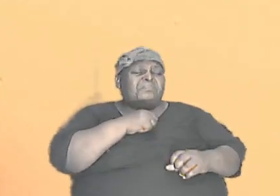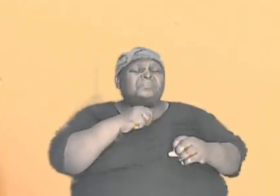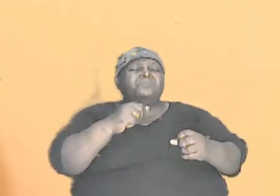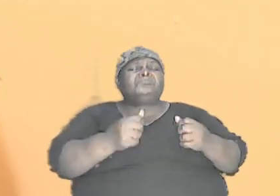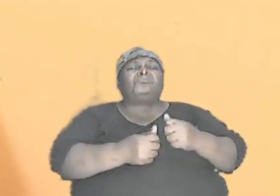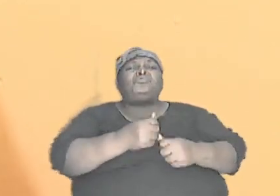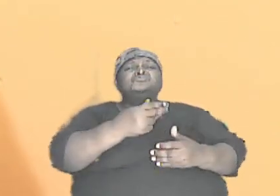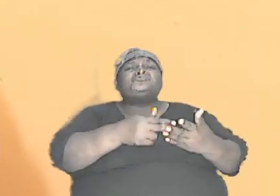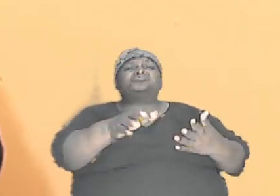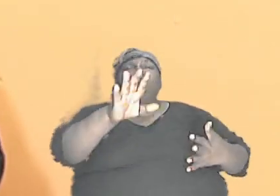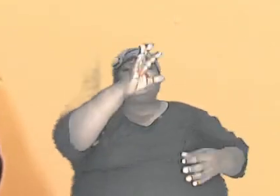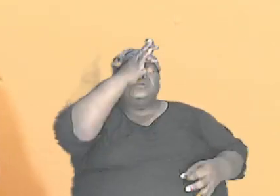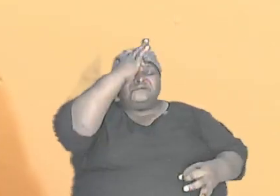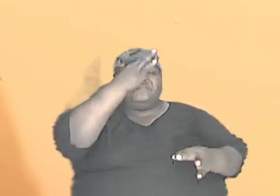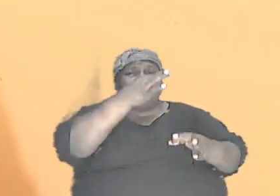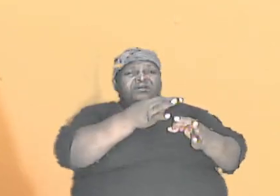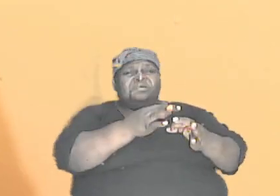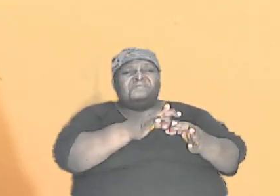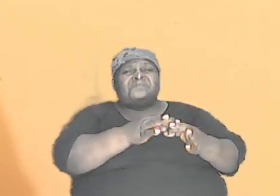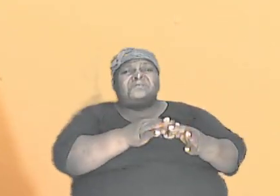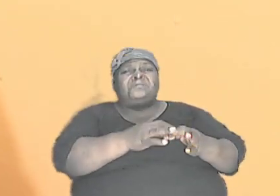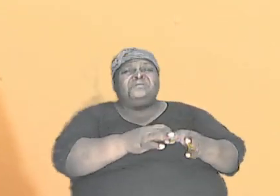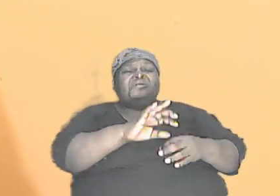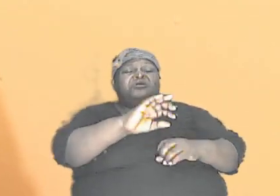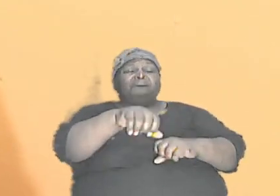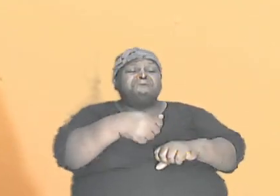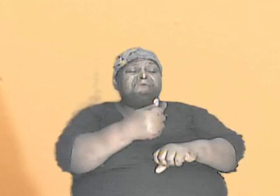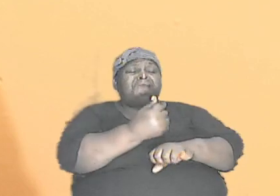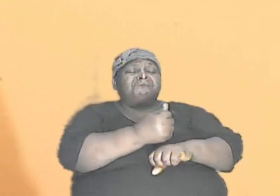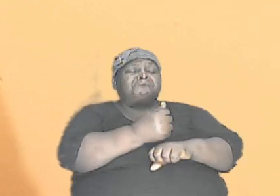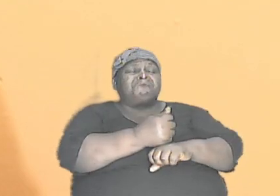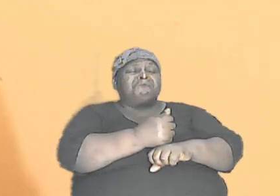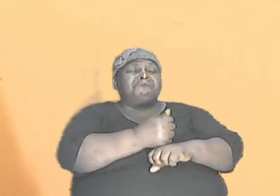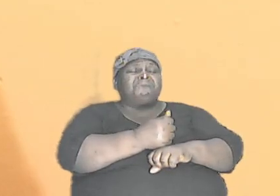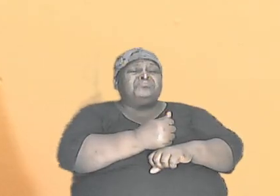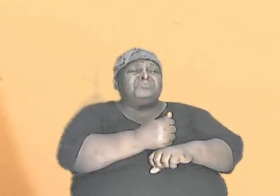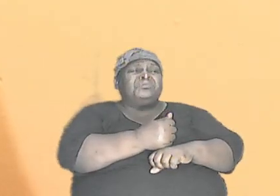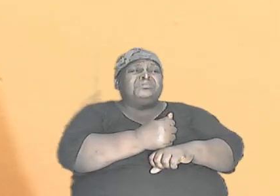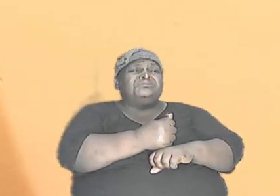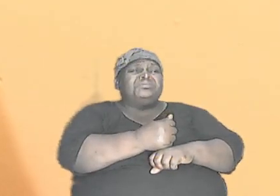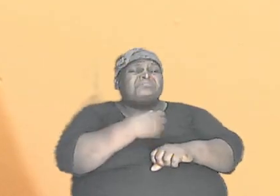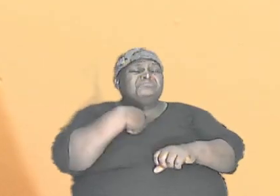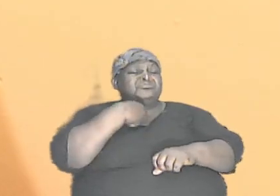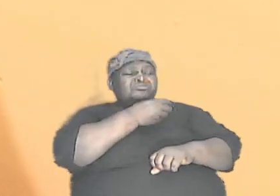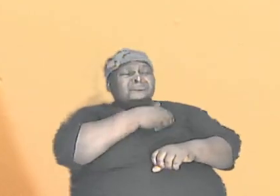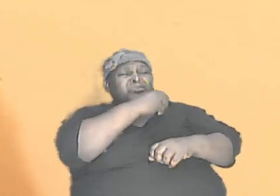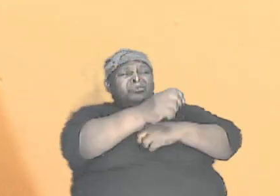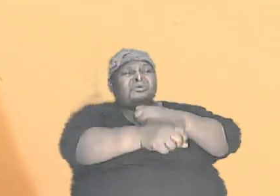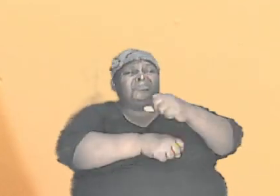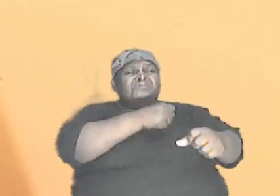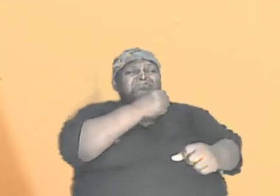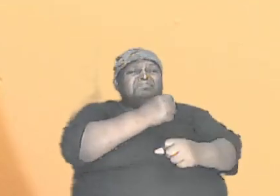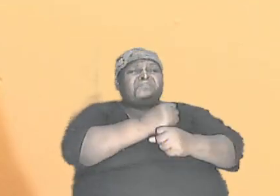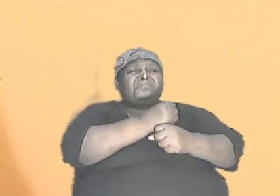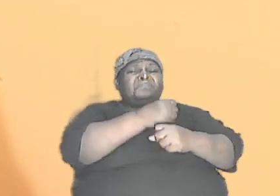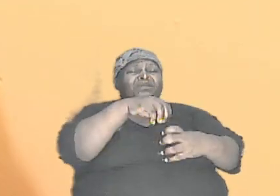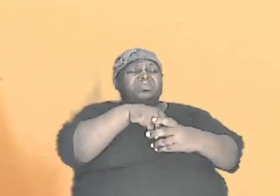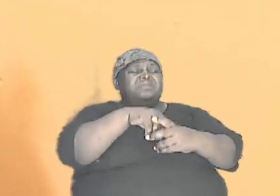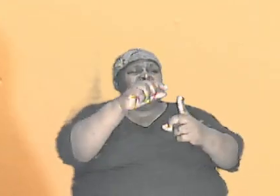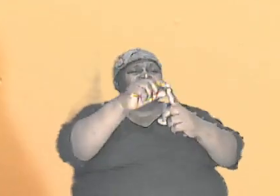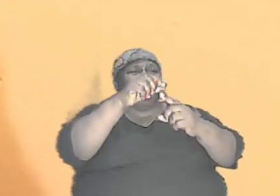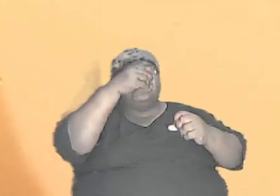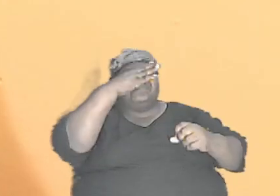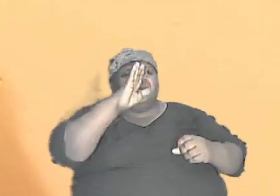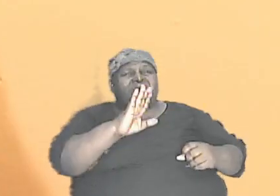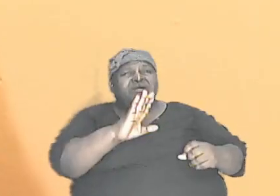faith, to establish our confidence in the word of God which is contained